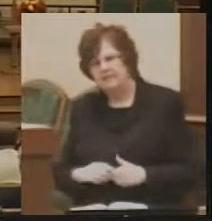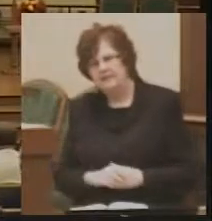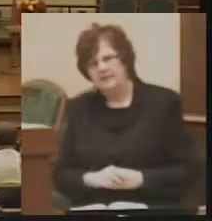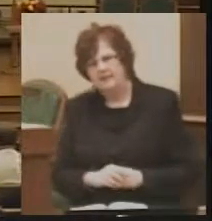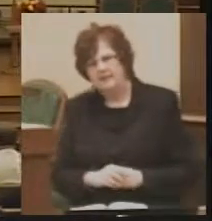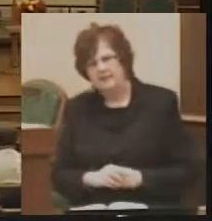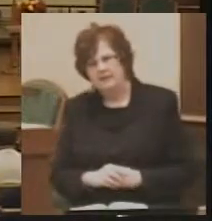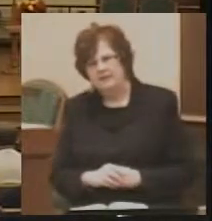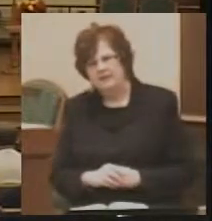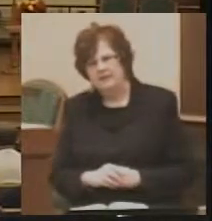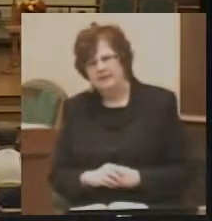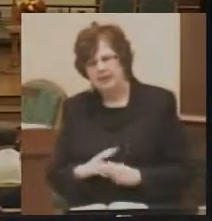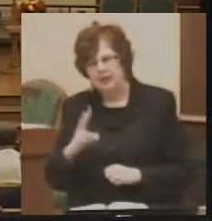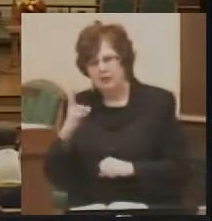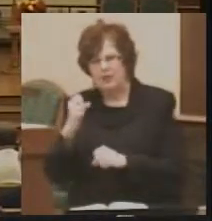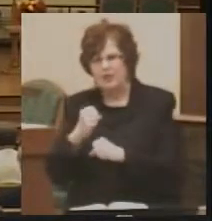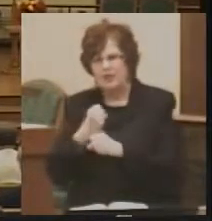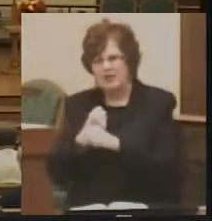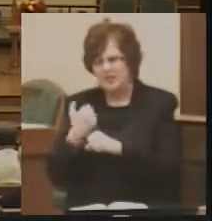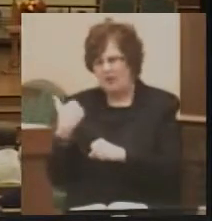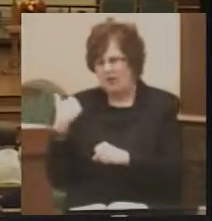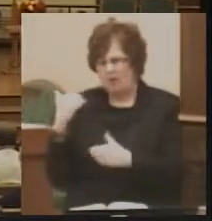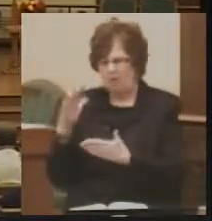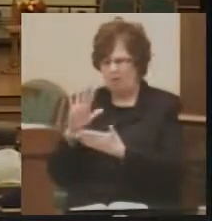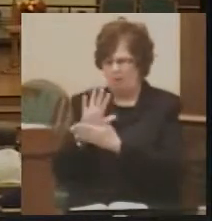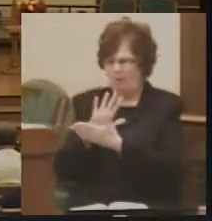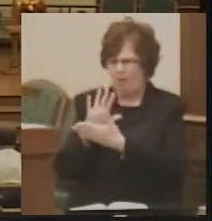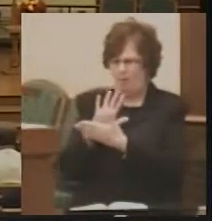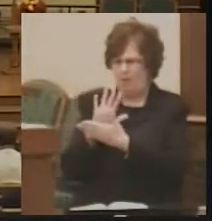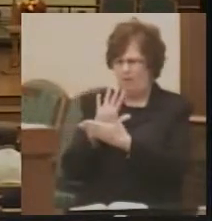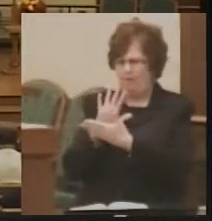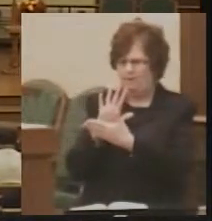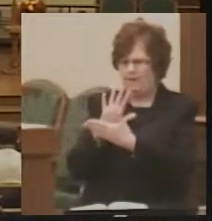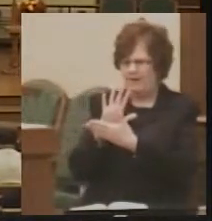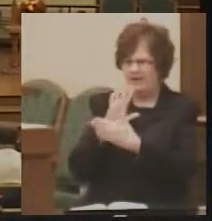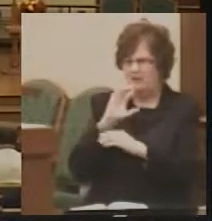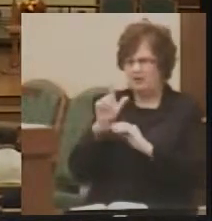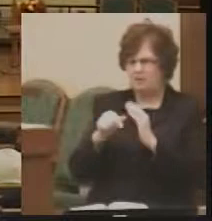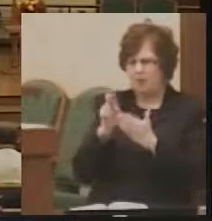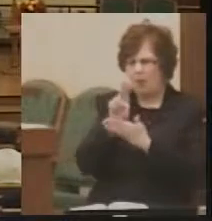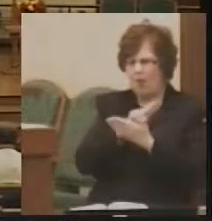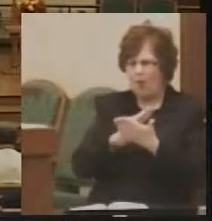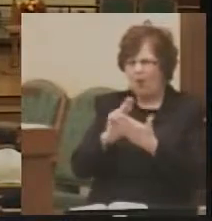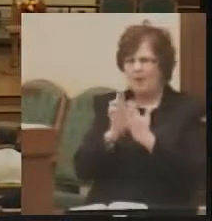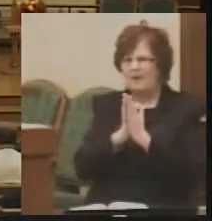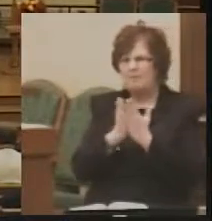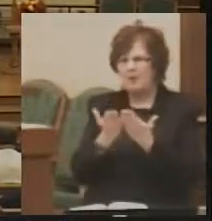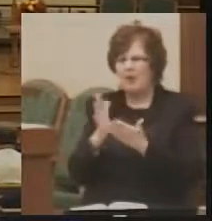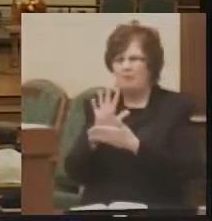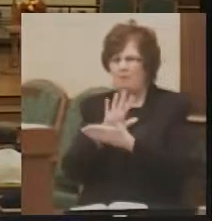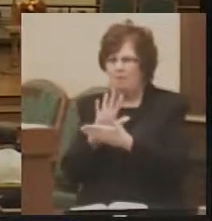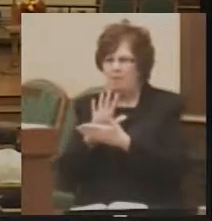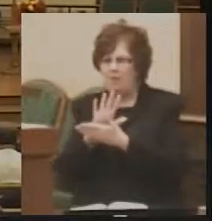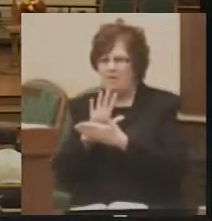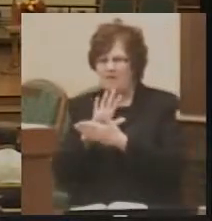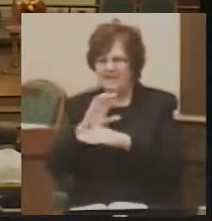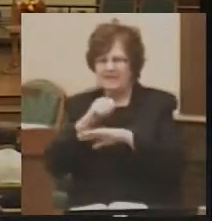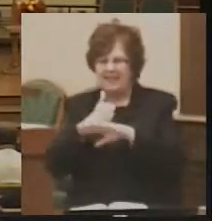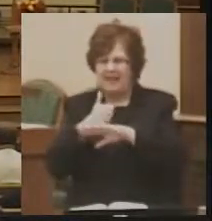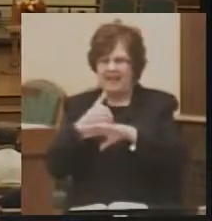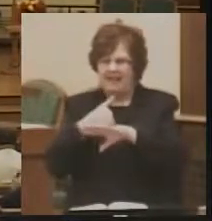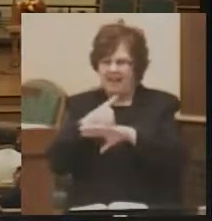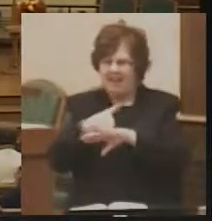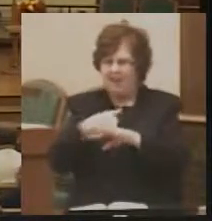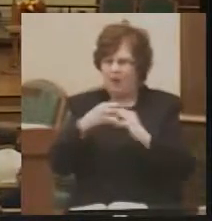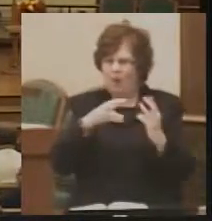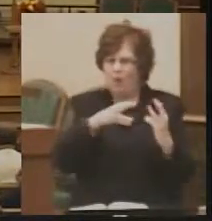Two years ago, there was a movie about a holy book. The movie is set in post-war